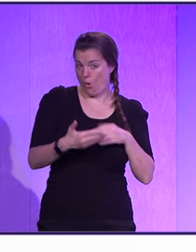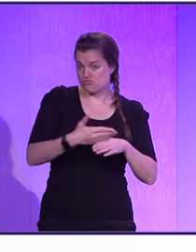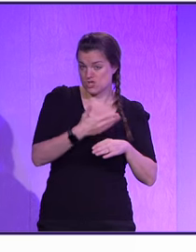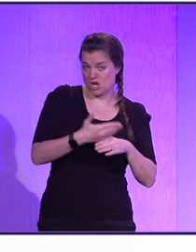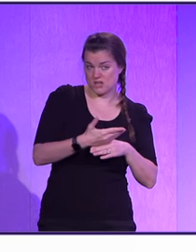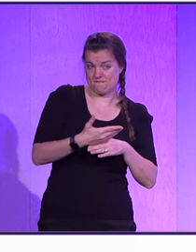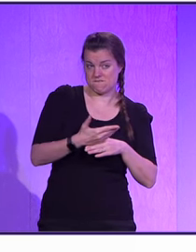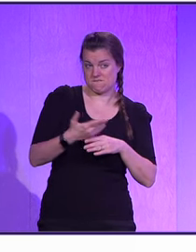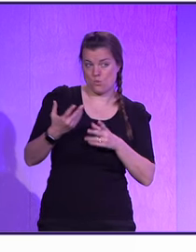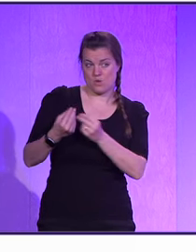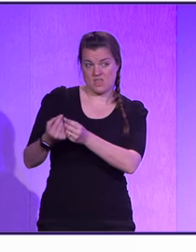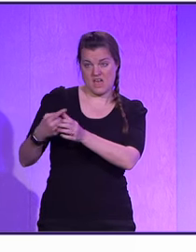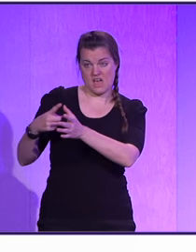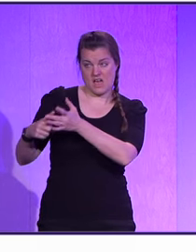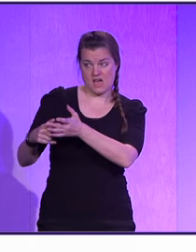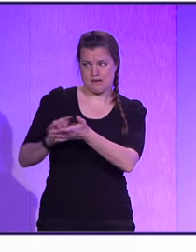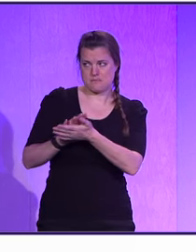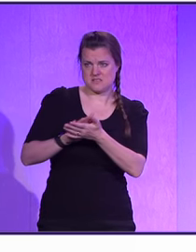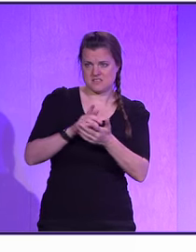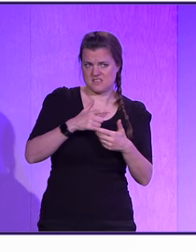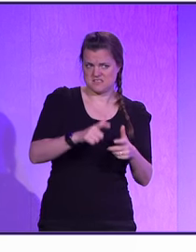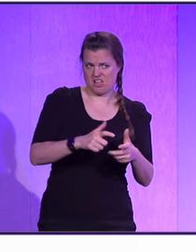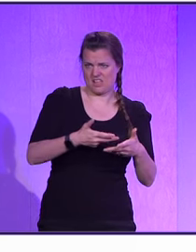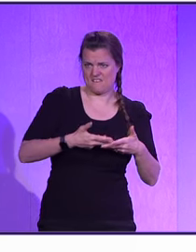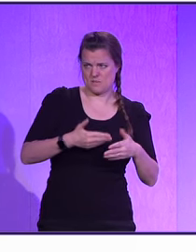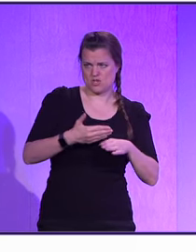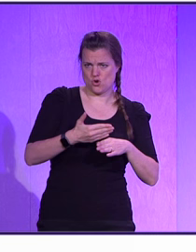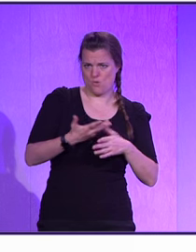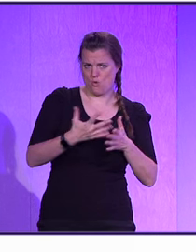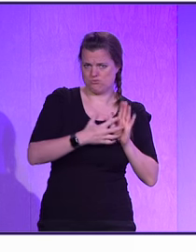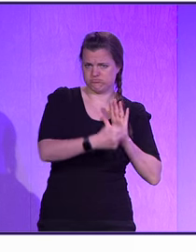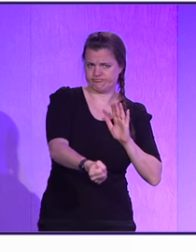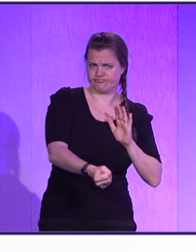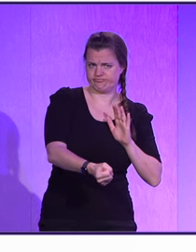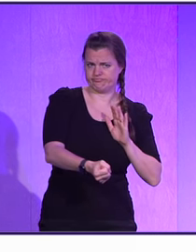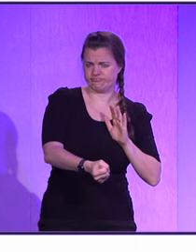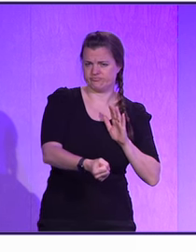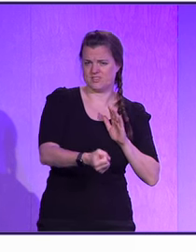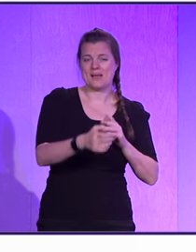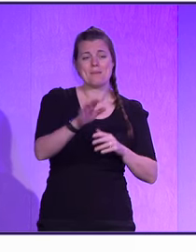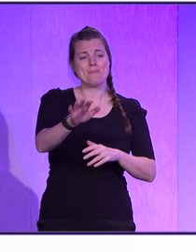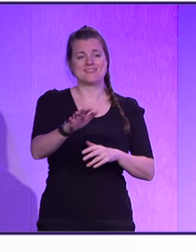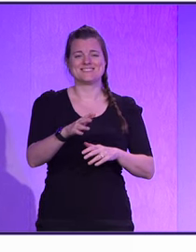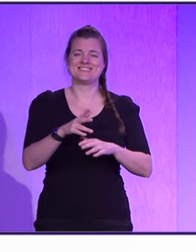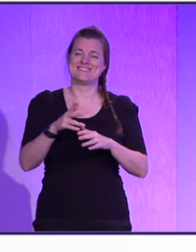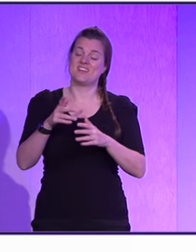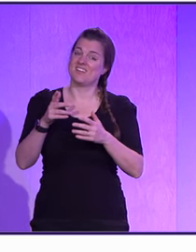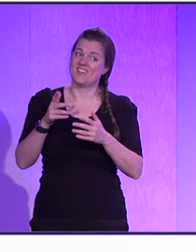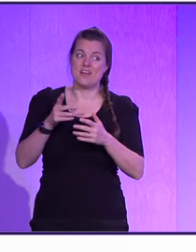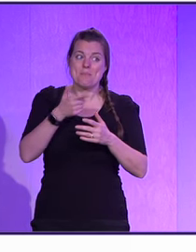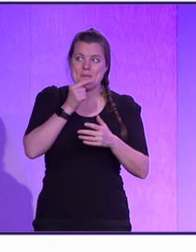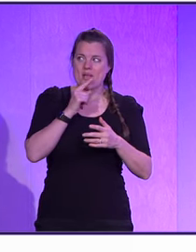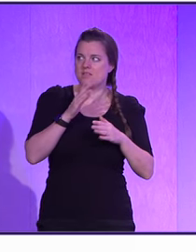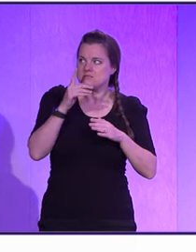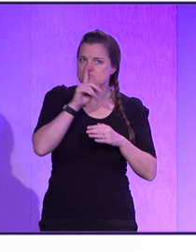well, will I still have a job? So there's been cases of people not mentioning that they have productivity increase, just because they want to fly